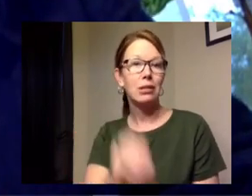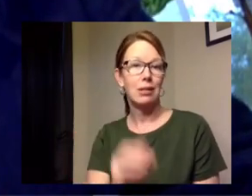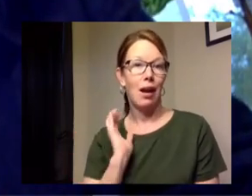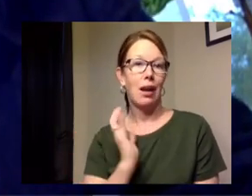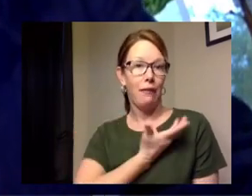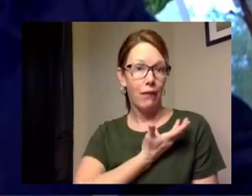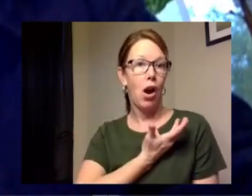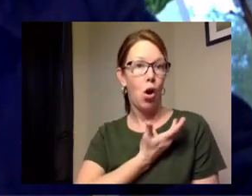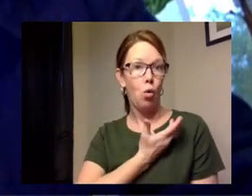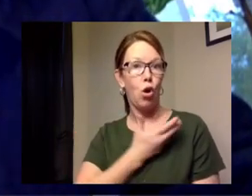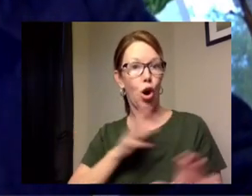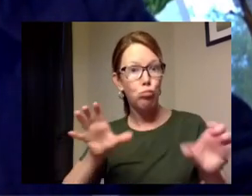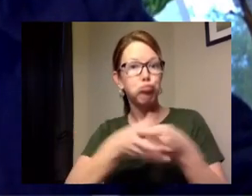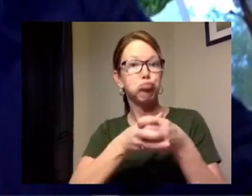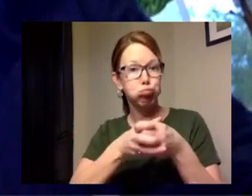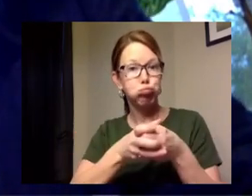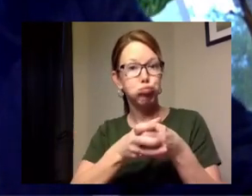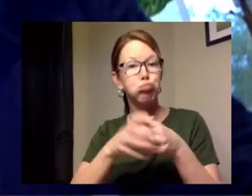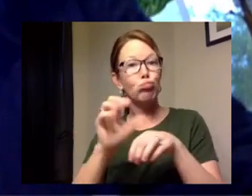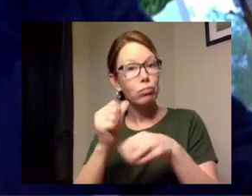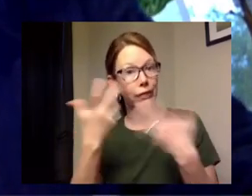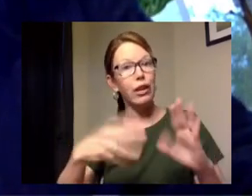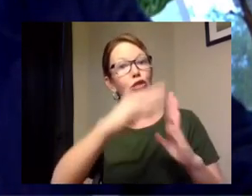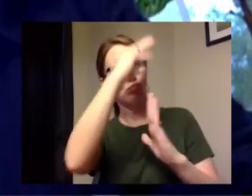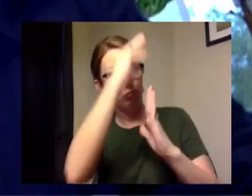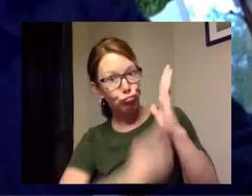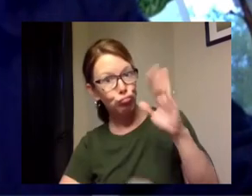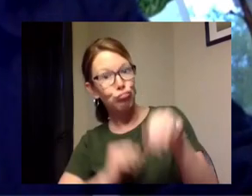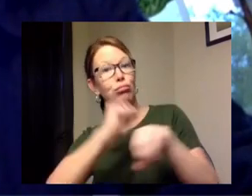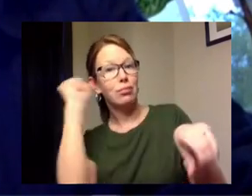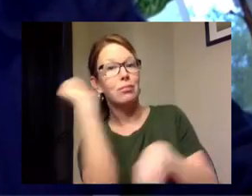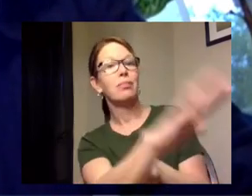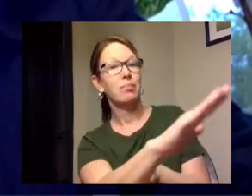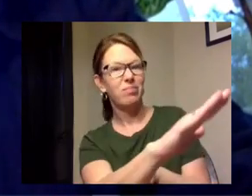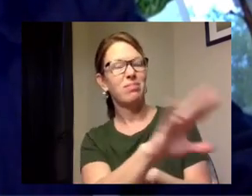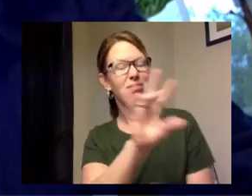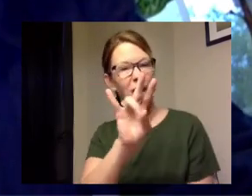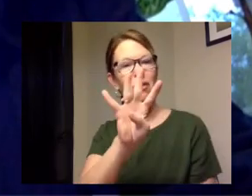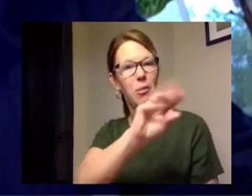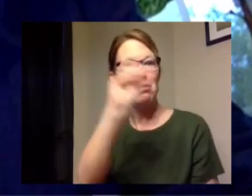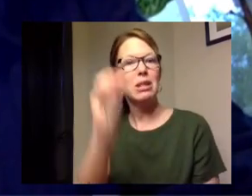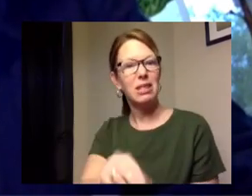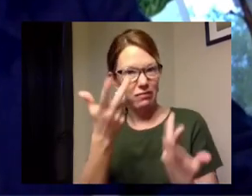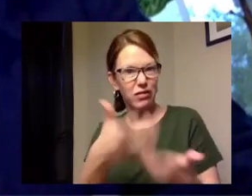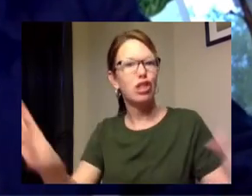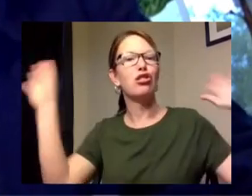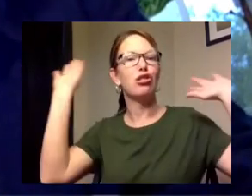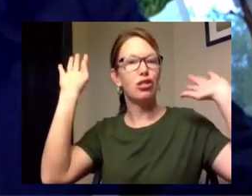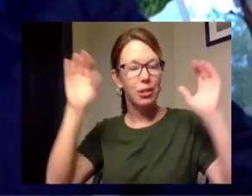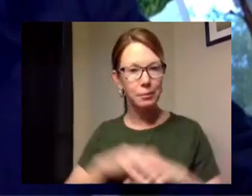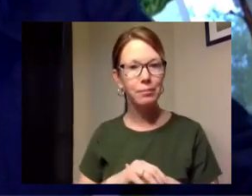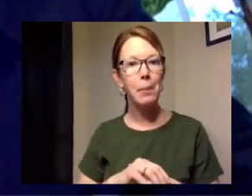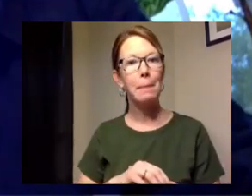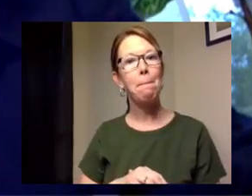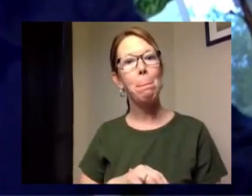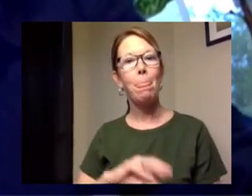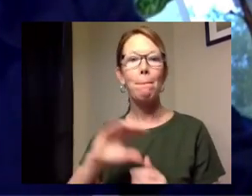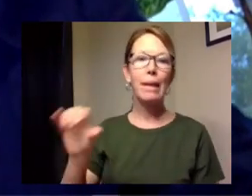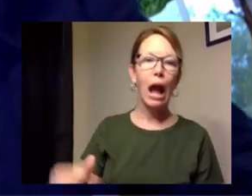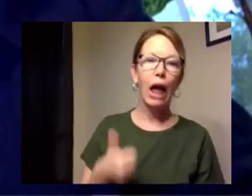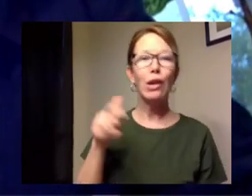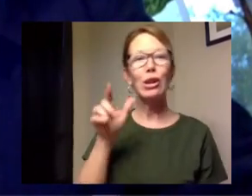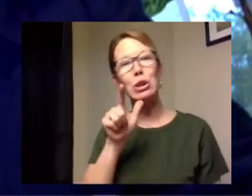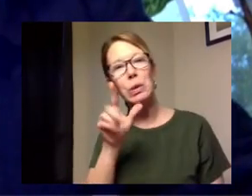population returned the forms that the government had sent them and the other remaining